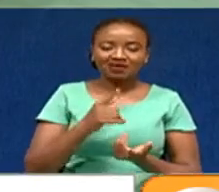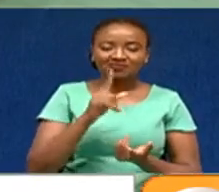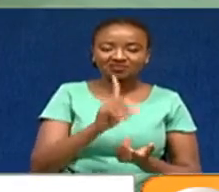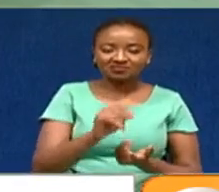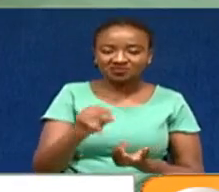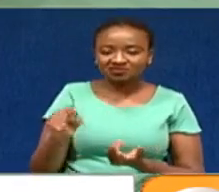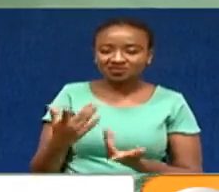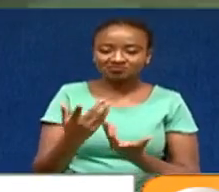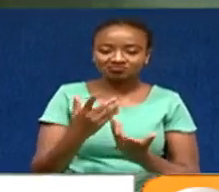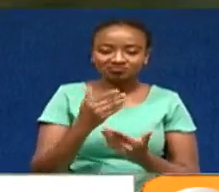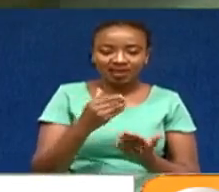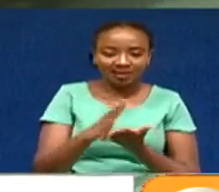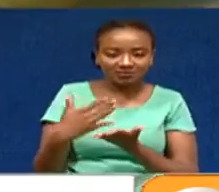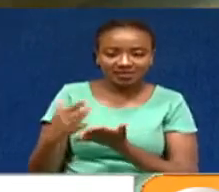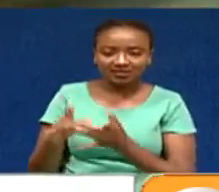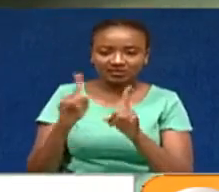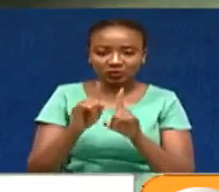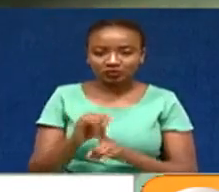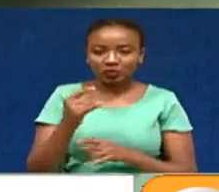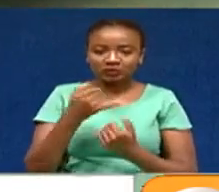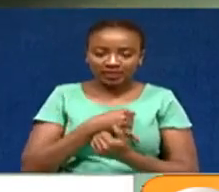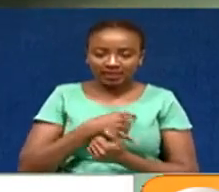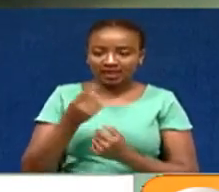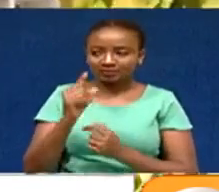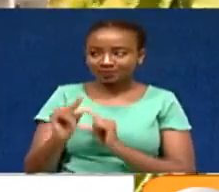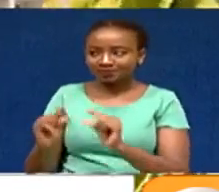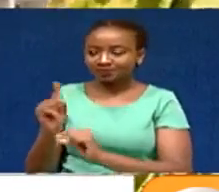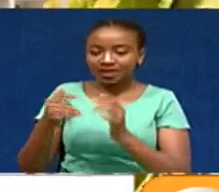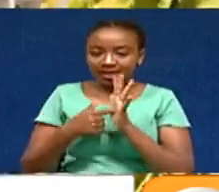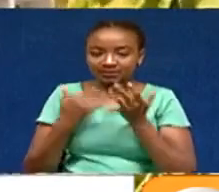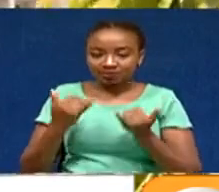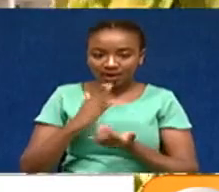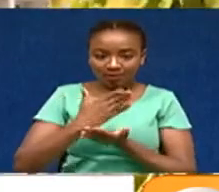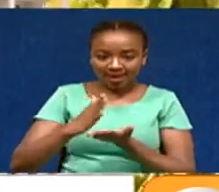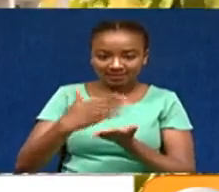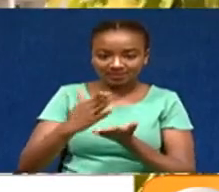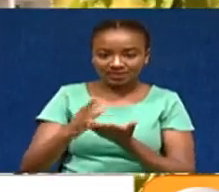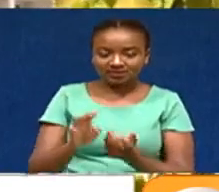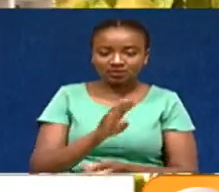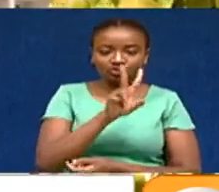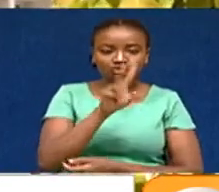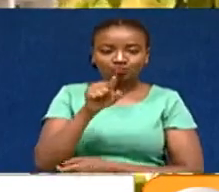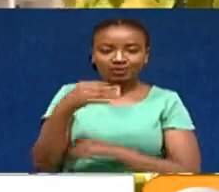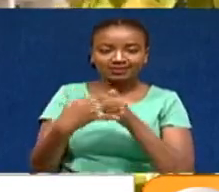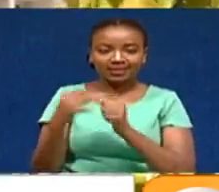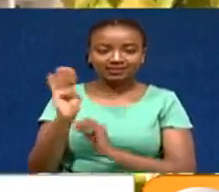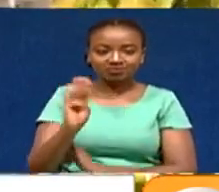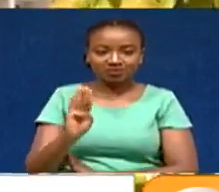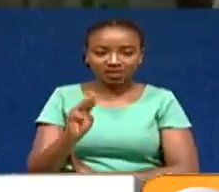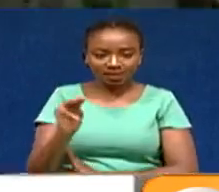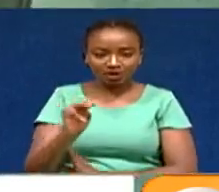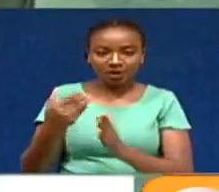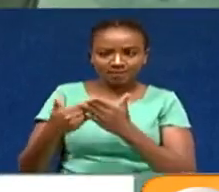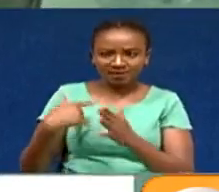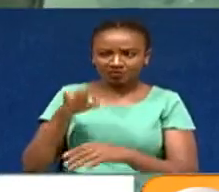period, which offset a drop in interest income. Standard Chartered's nine-month interest expense have fallen to 2.8 billion shillings from 3.6